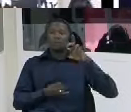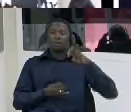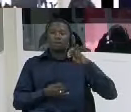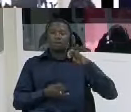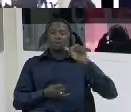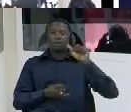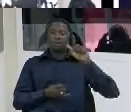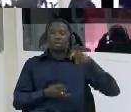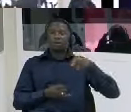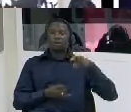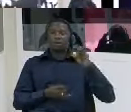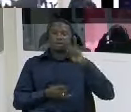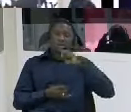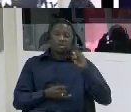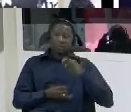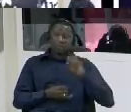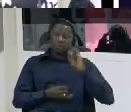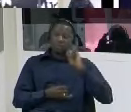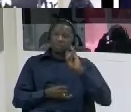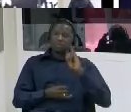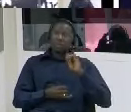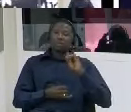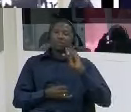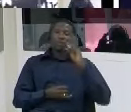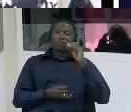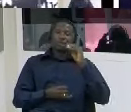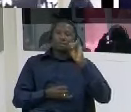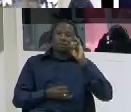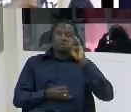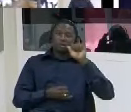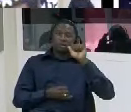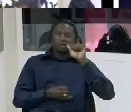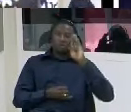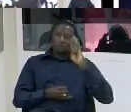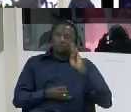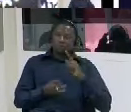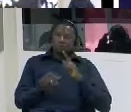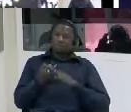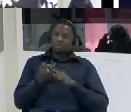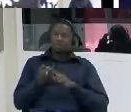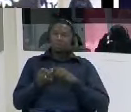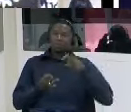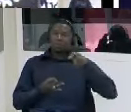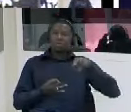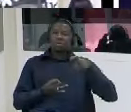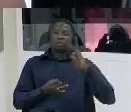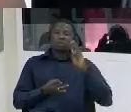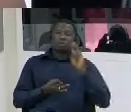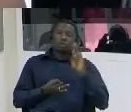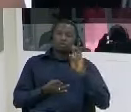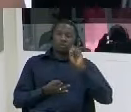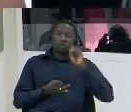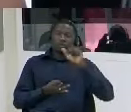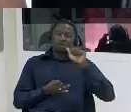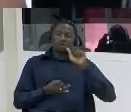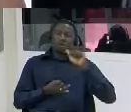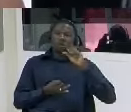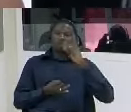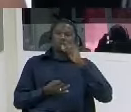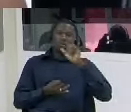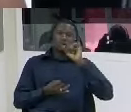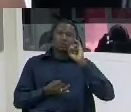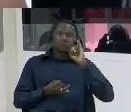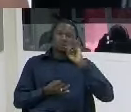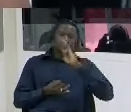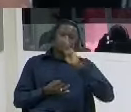and um another member of parliament that you mentioned three of them did you see them